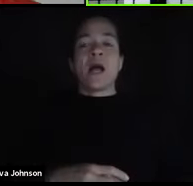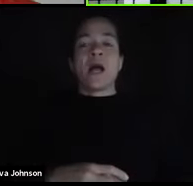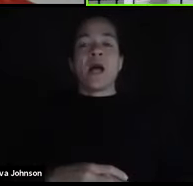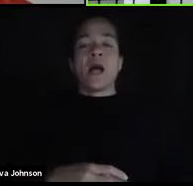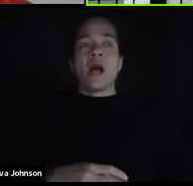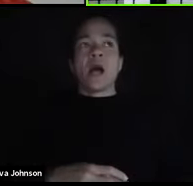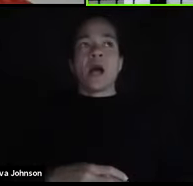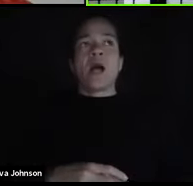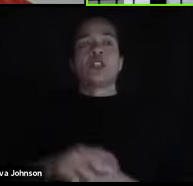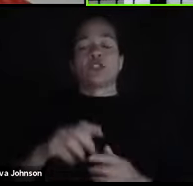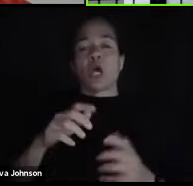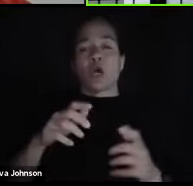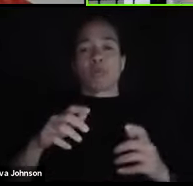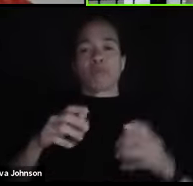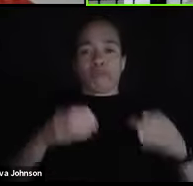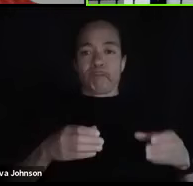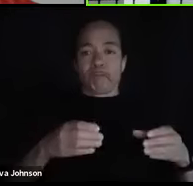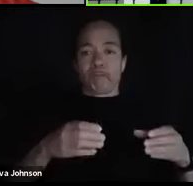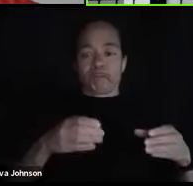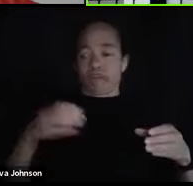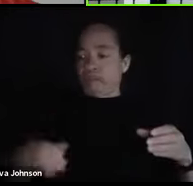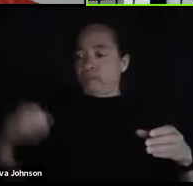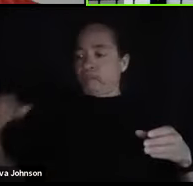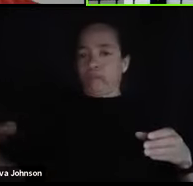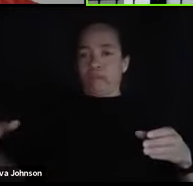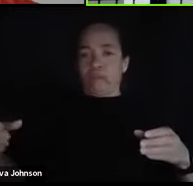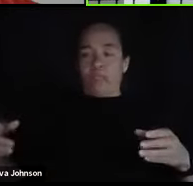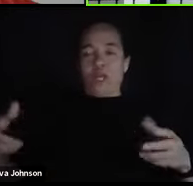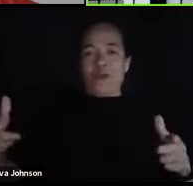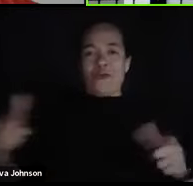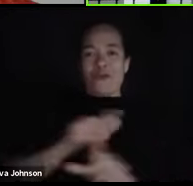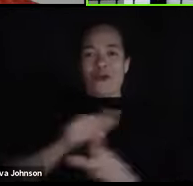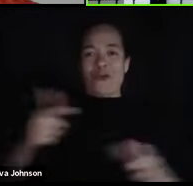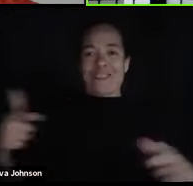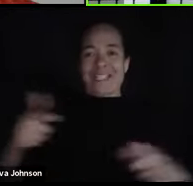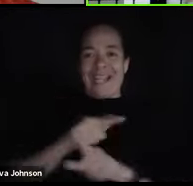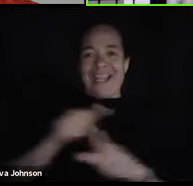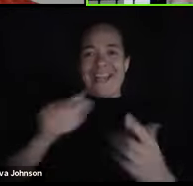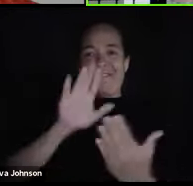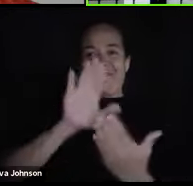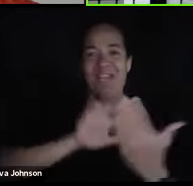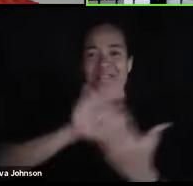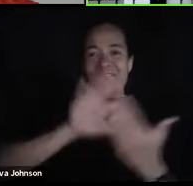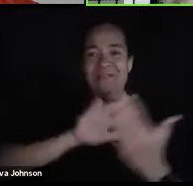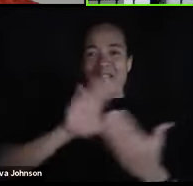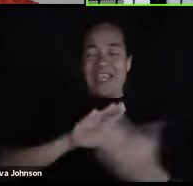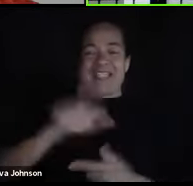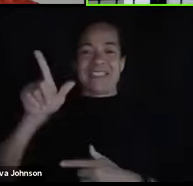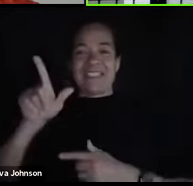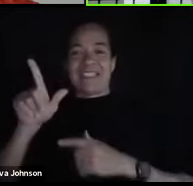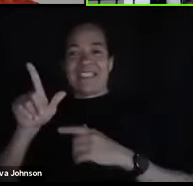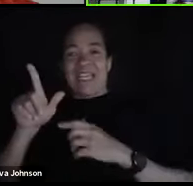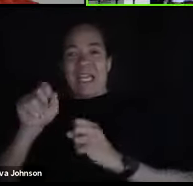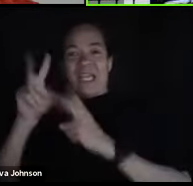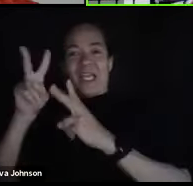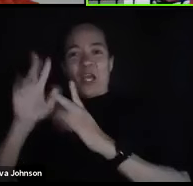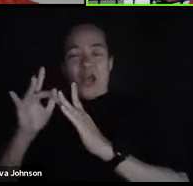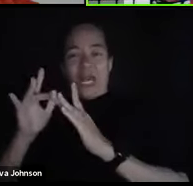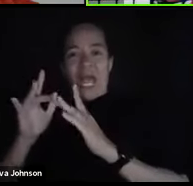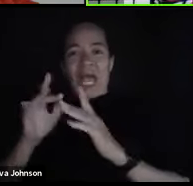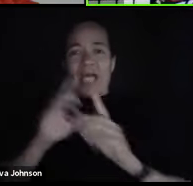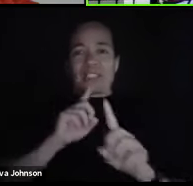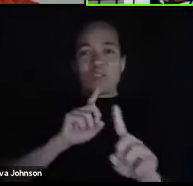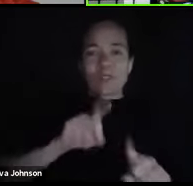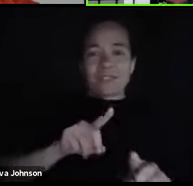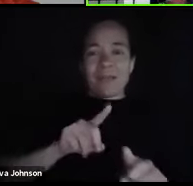face to face some online to be able to respond to the questions and the needs of all these students in different